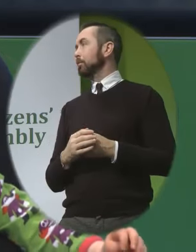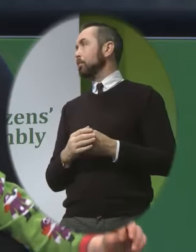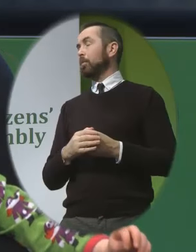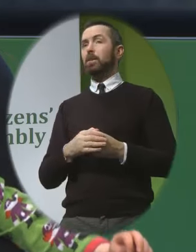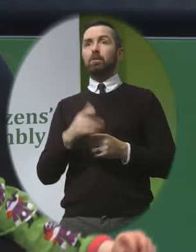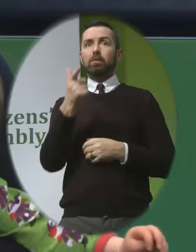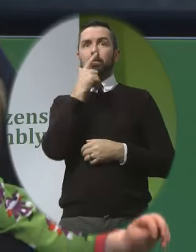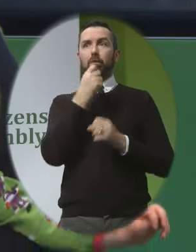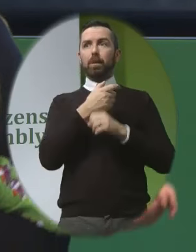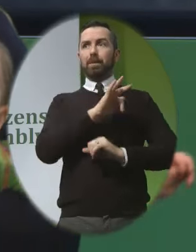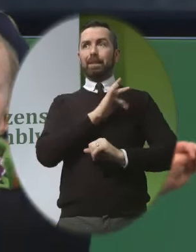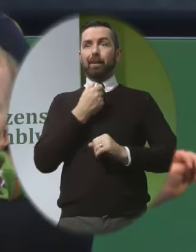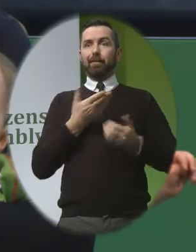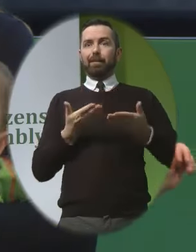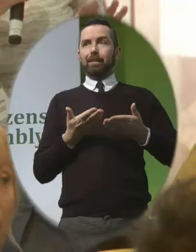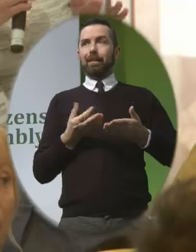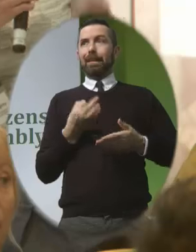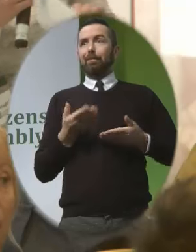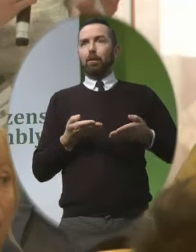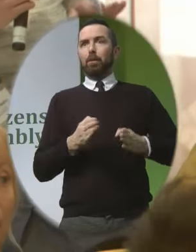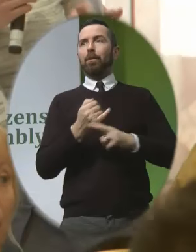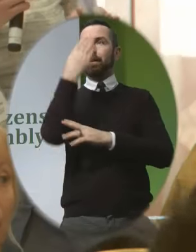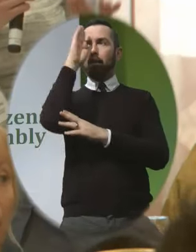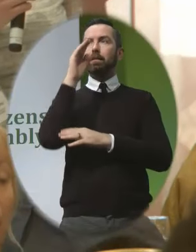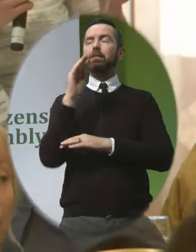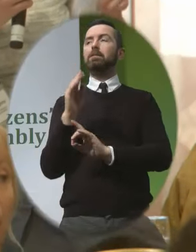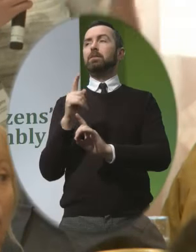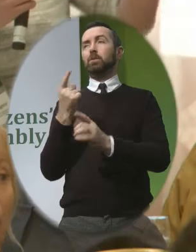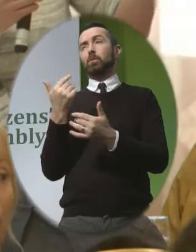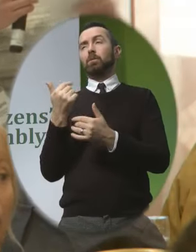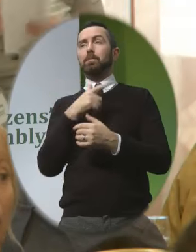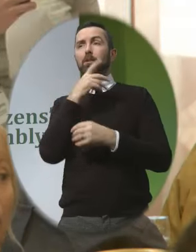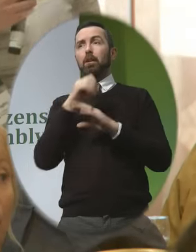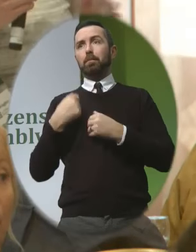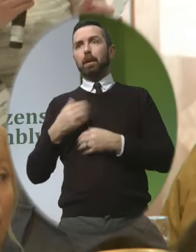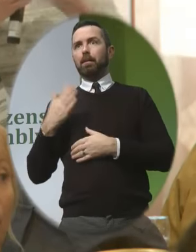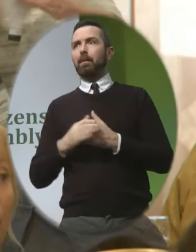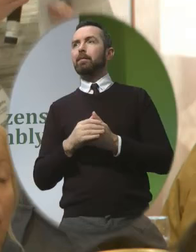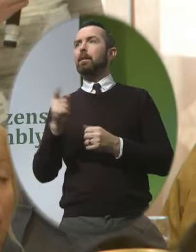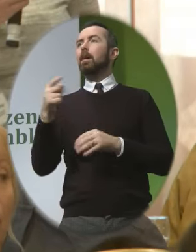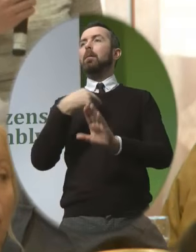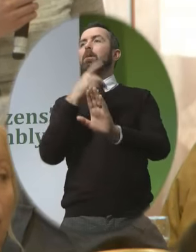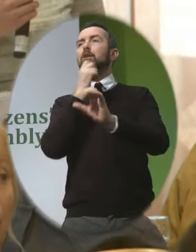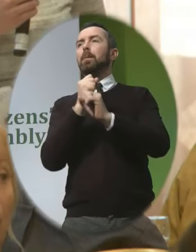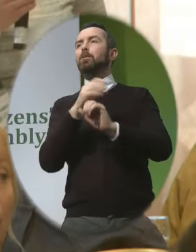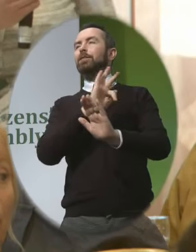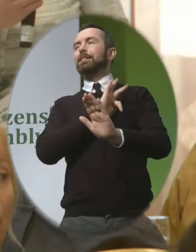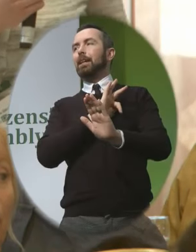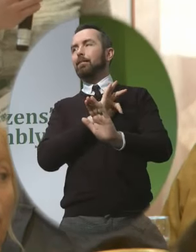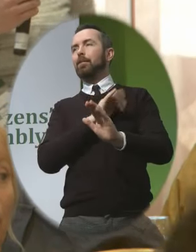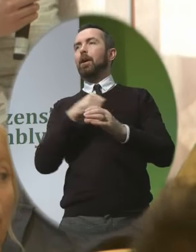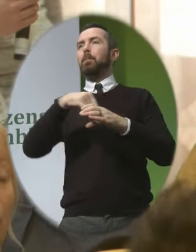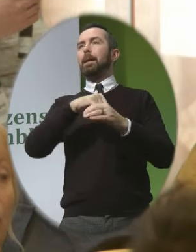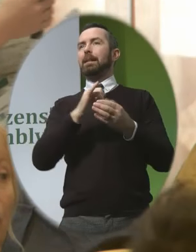been pregnant And given birth in Ireland Sorry, Sinead, just to be clear I wasn't describing medical negligence to yourself That was a separate discussion yesterday